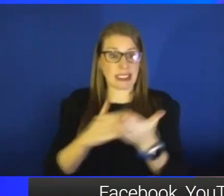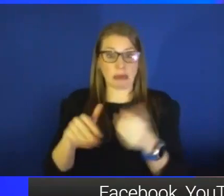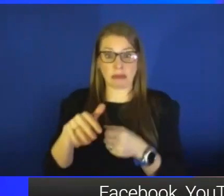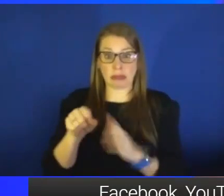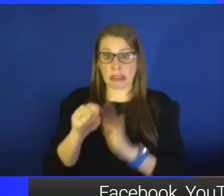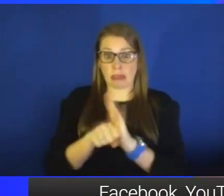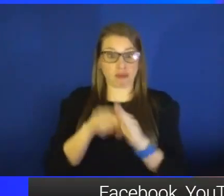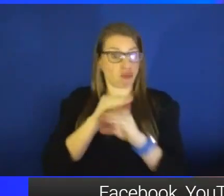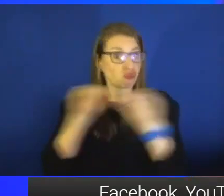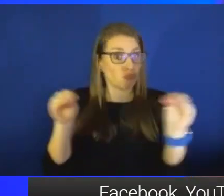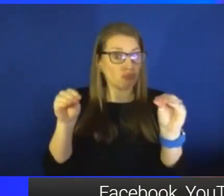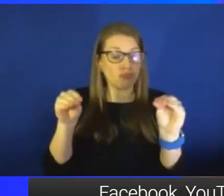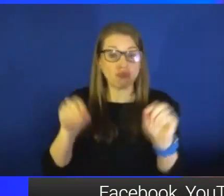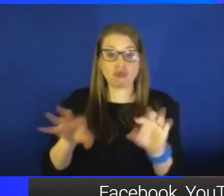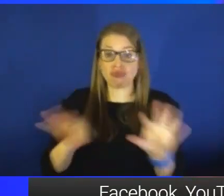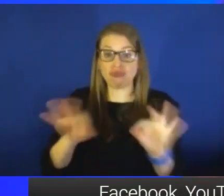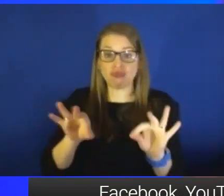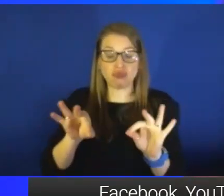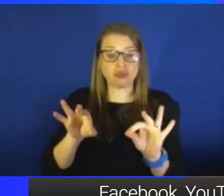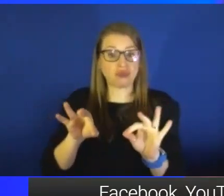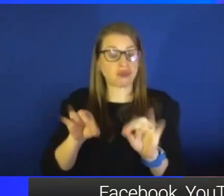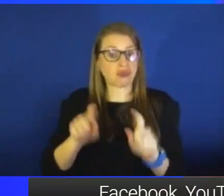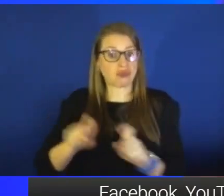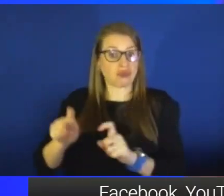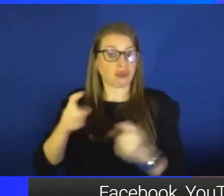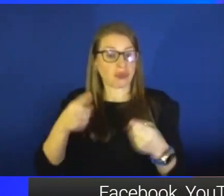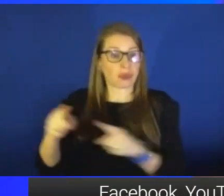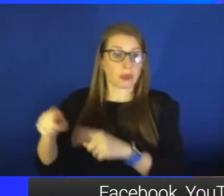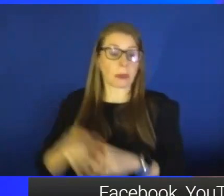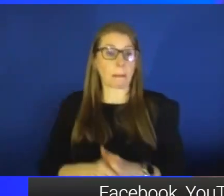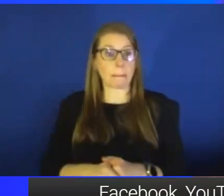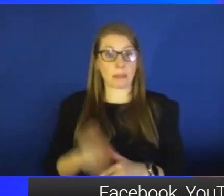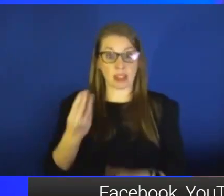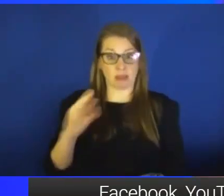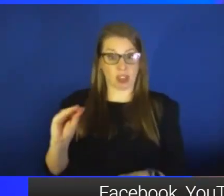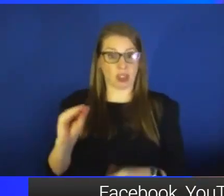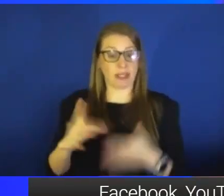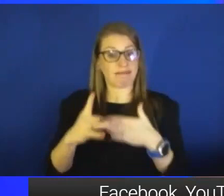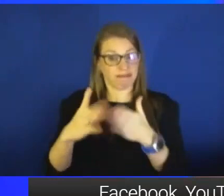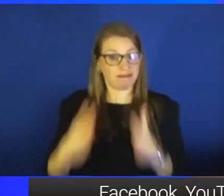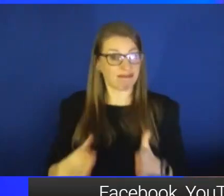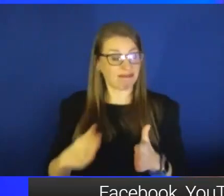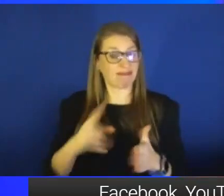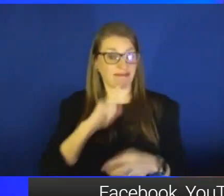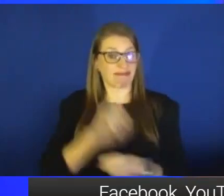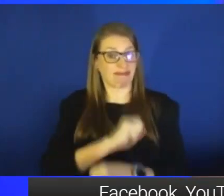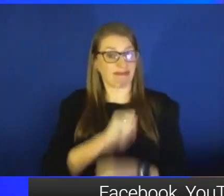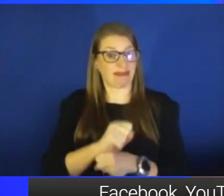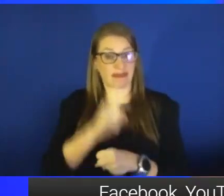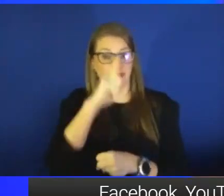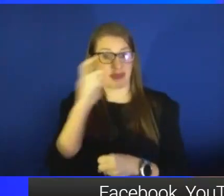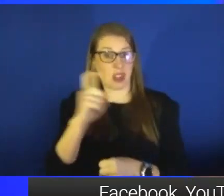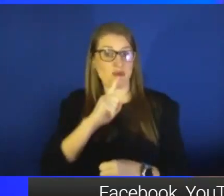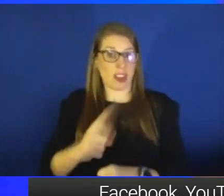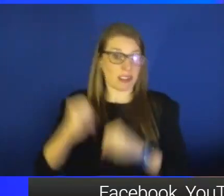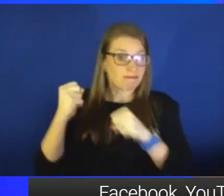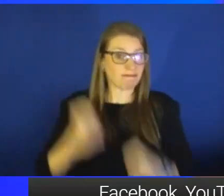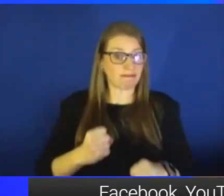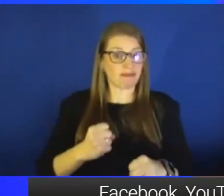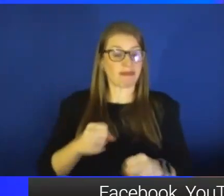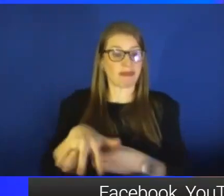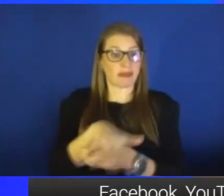happening. And for, you know, Missouri, they're actually kind of a leader in this way because they have a very robust network of sites